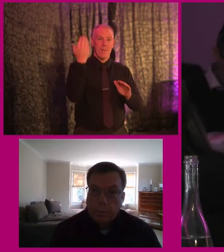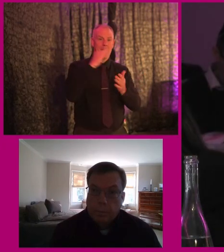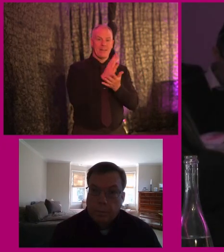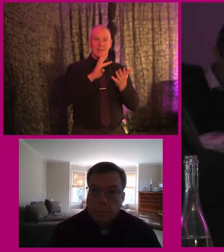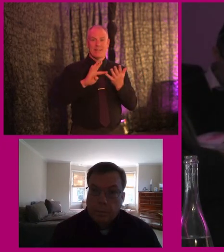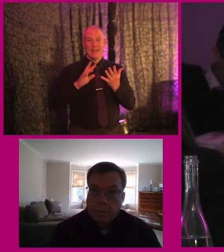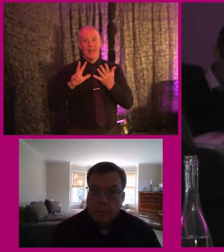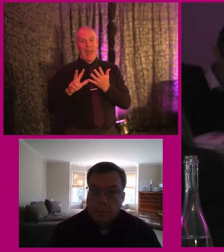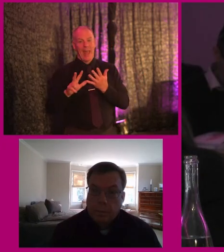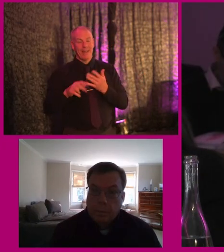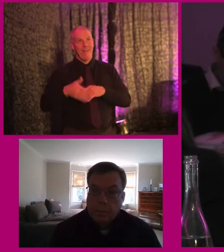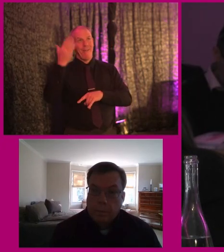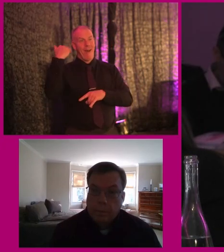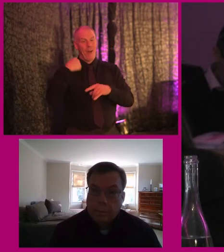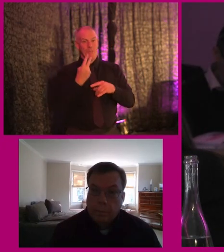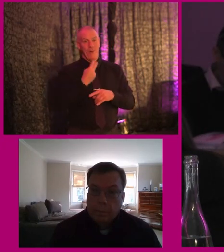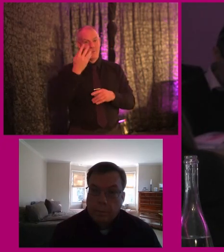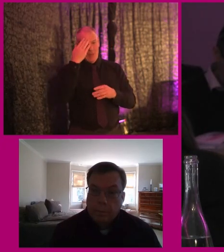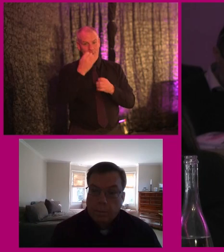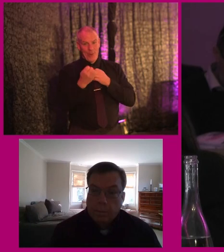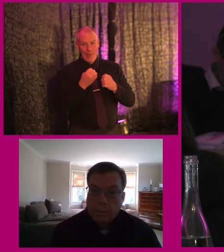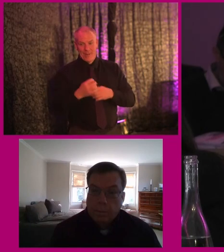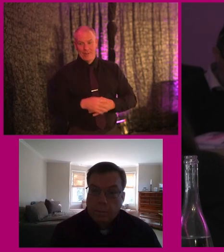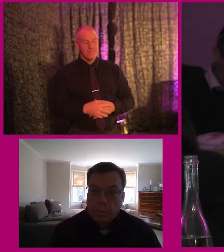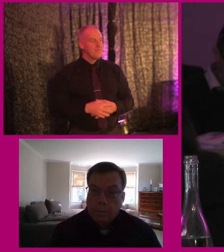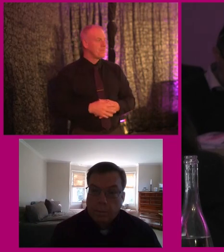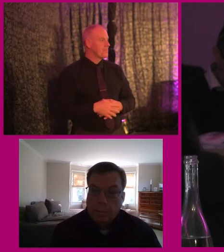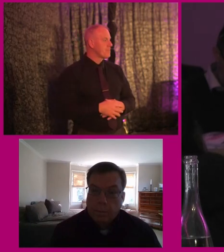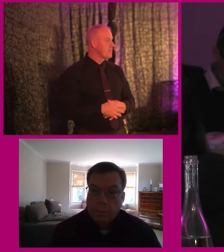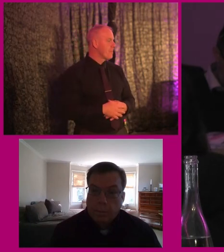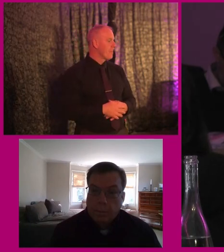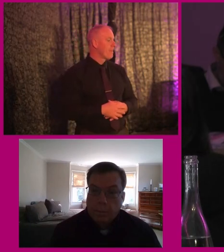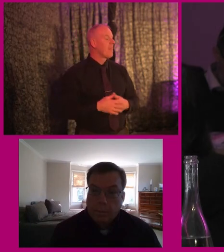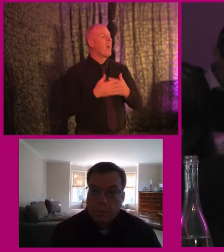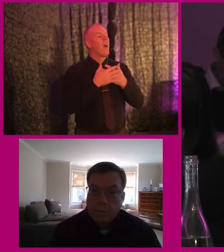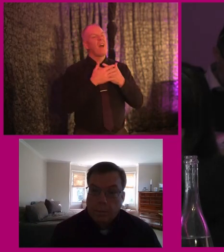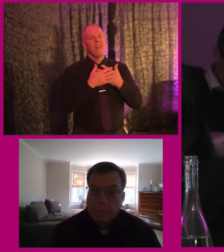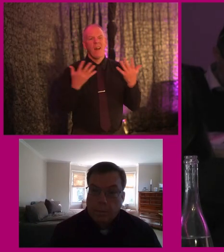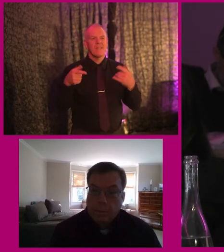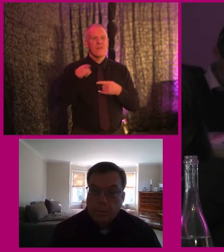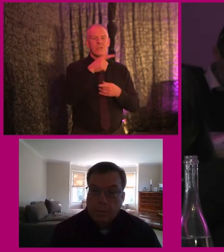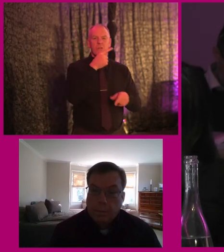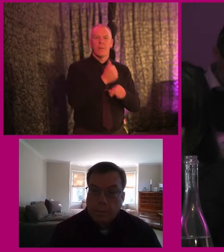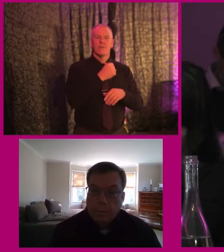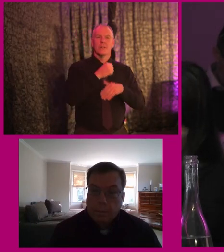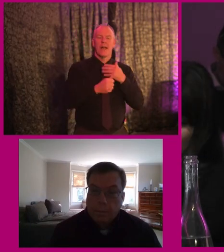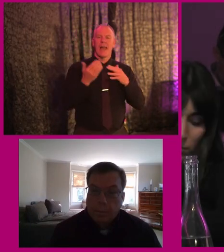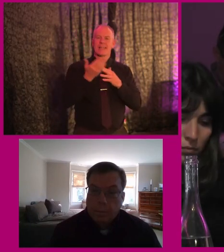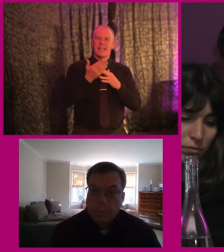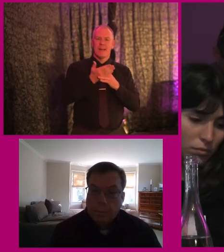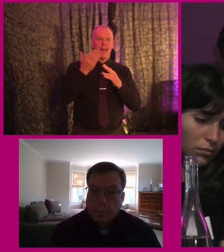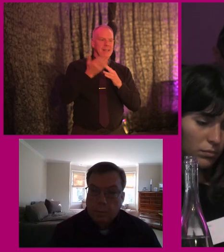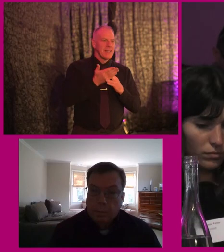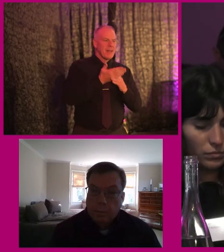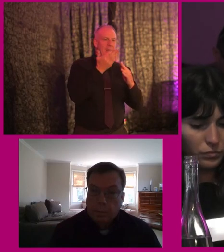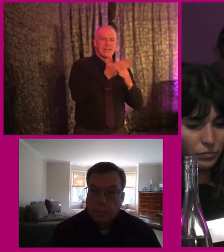So that shows how long I know Elaine, but, um, I think it's, um, you know, a lot of us have spoken today about kind of accessible areas in particular,